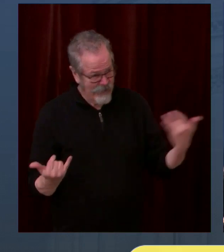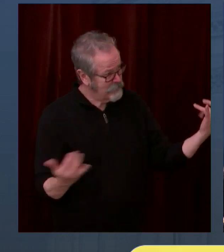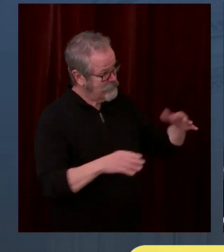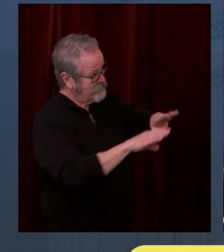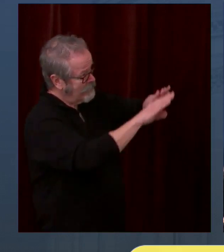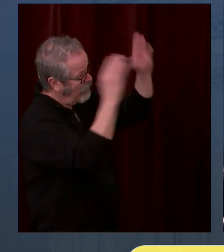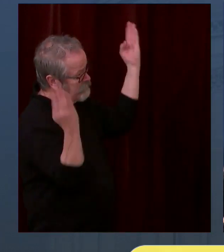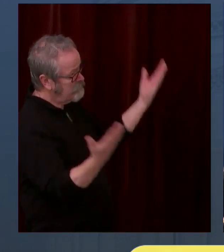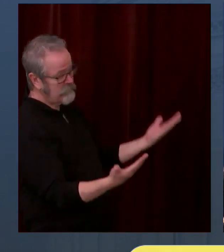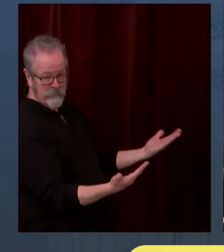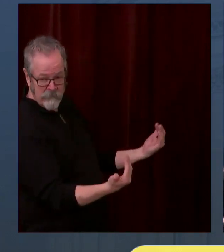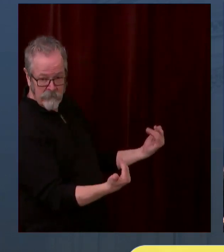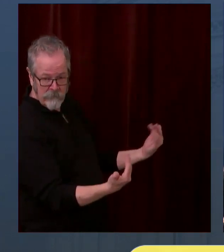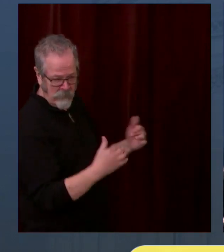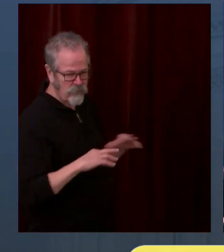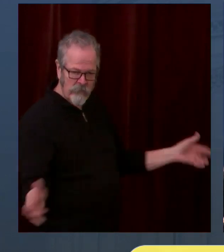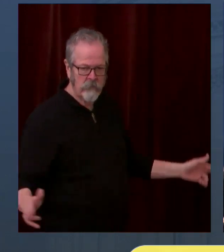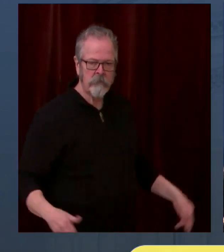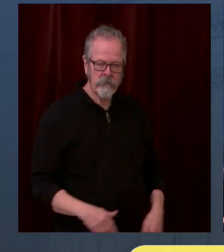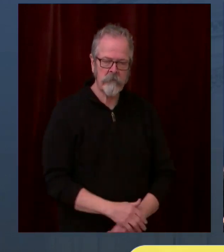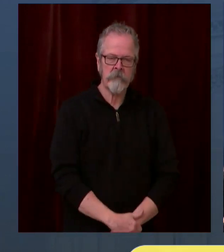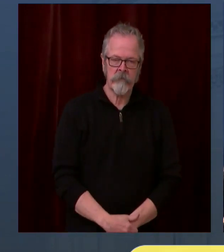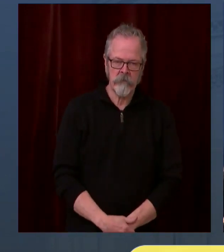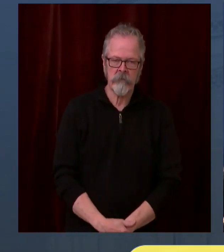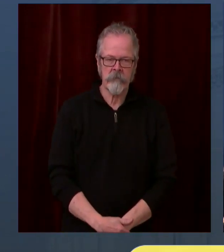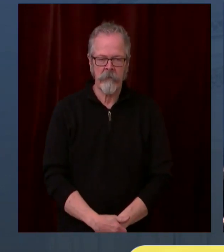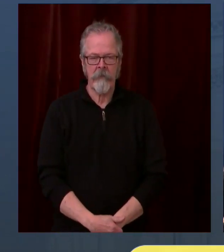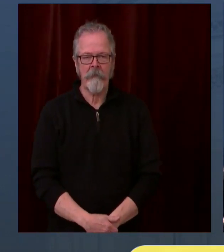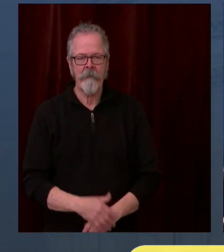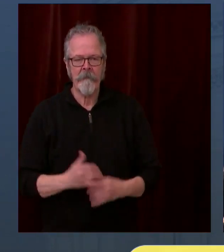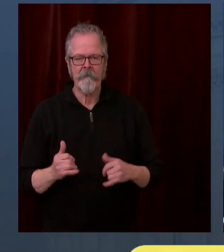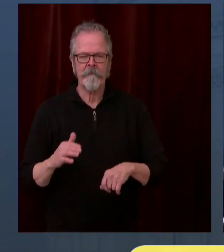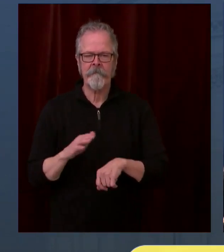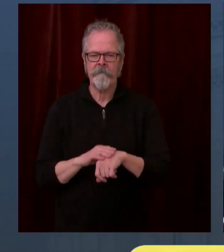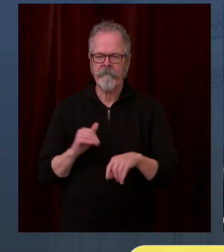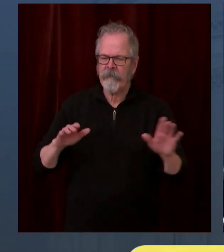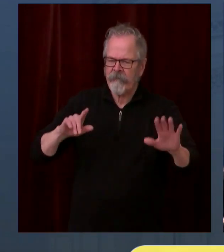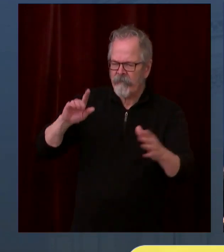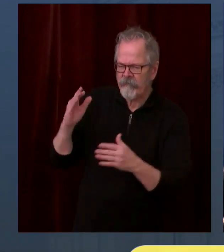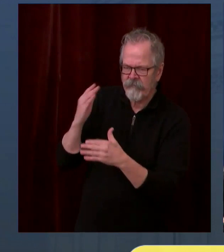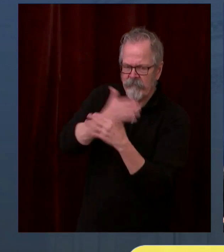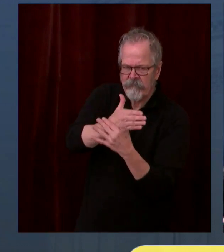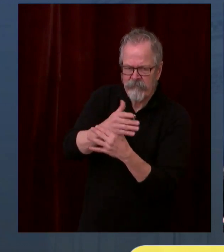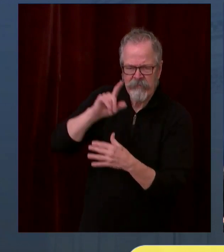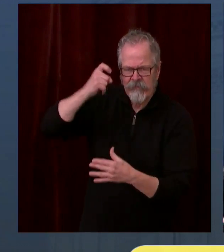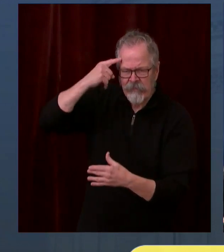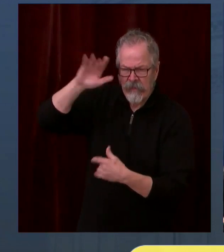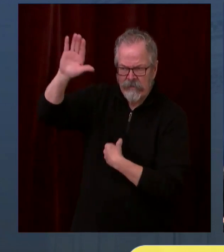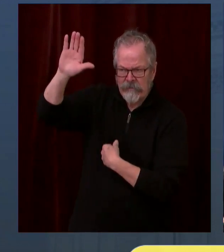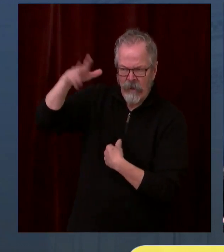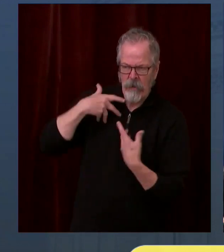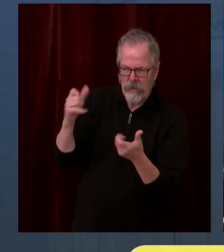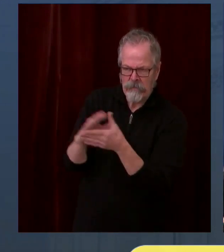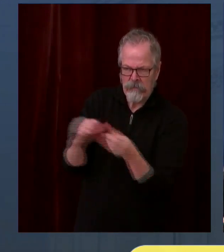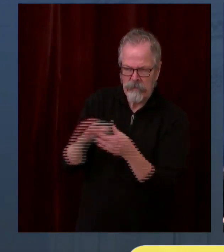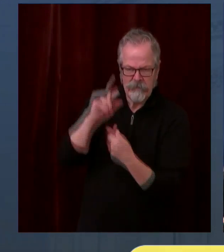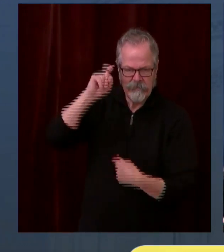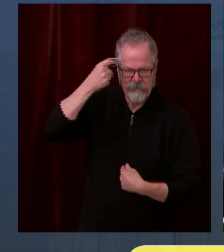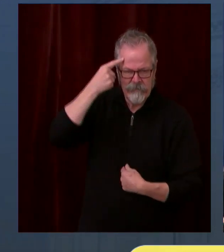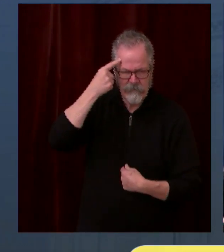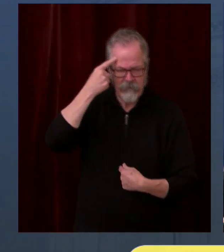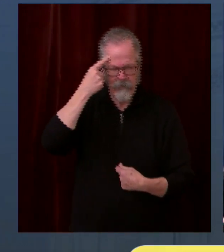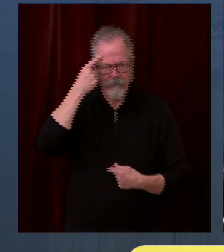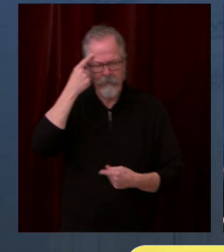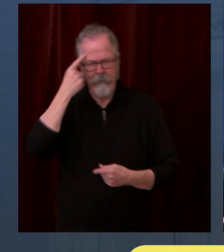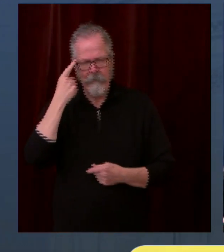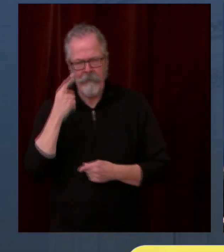By the way, if I can, just for a moment, this comes back to something I think we need to think about. Some of our providers have been